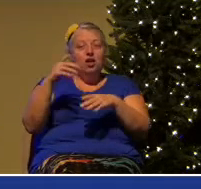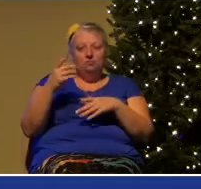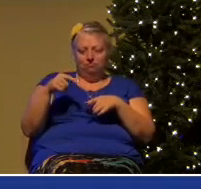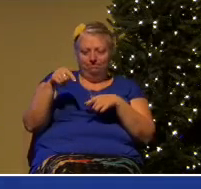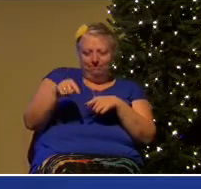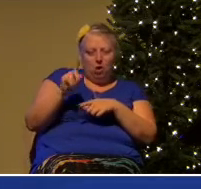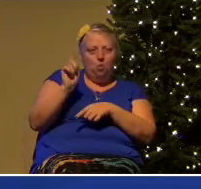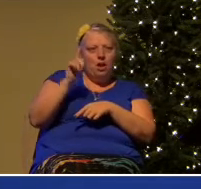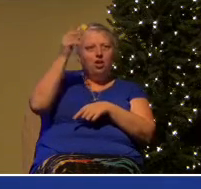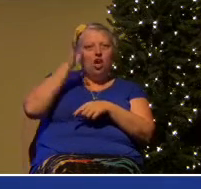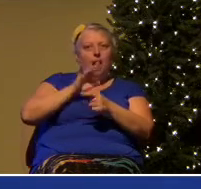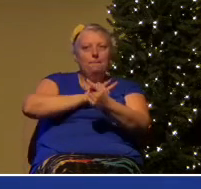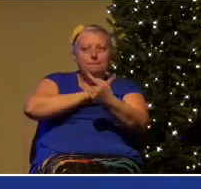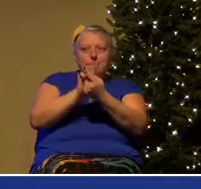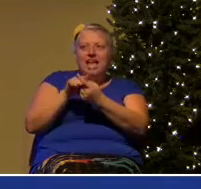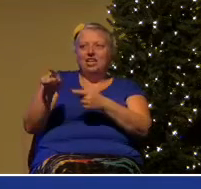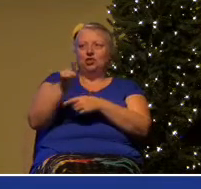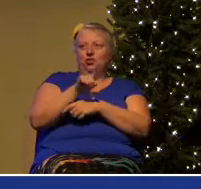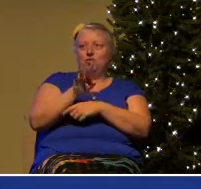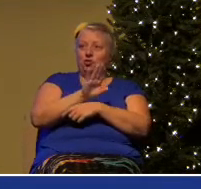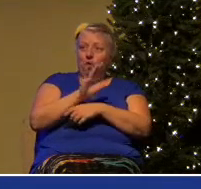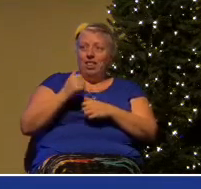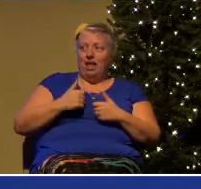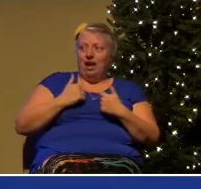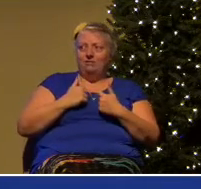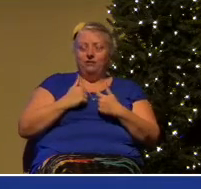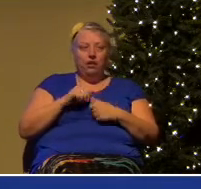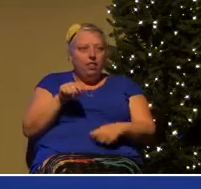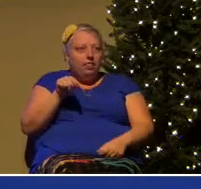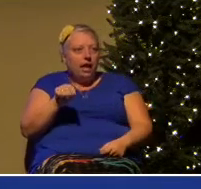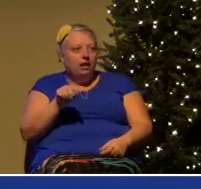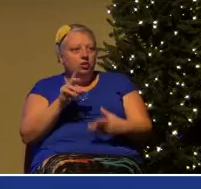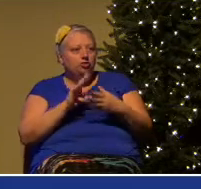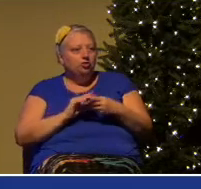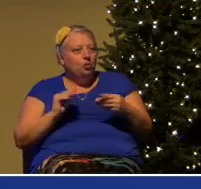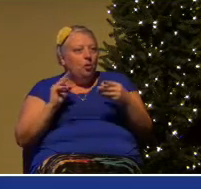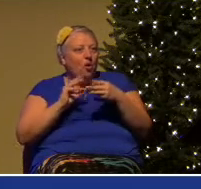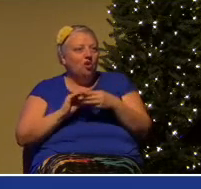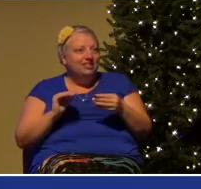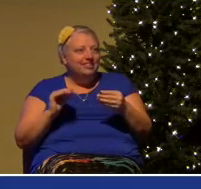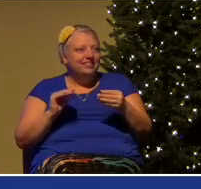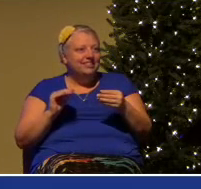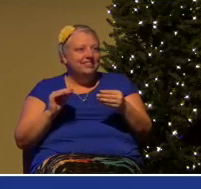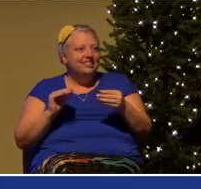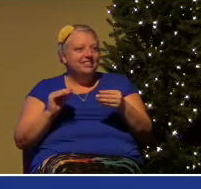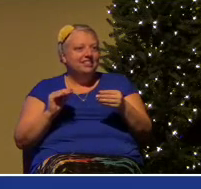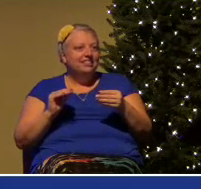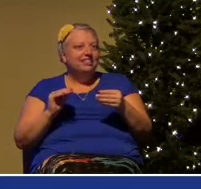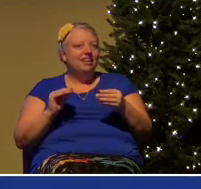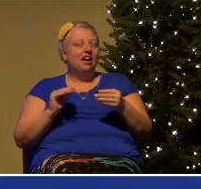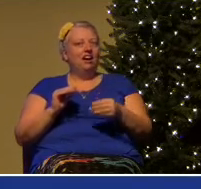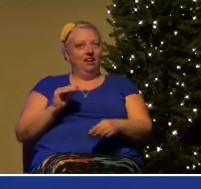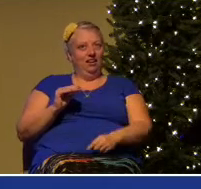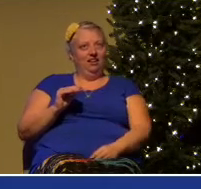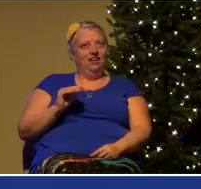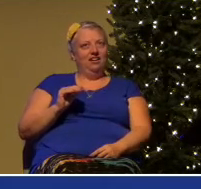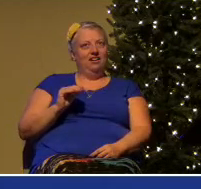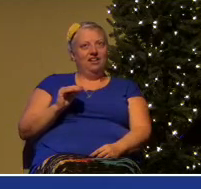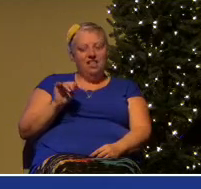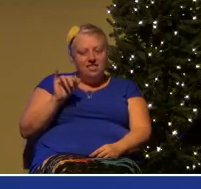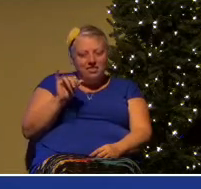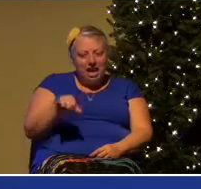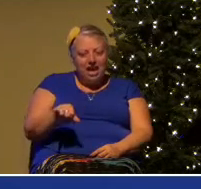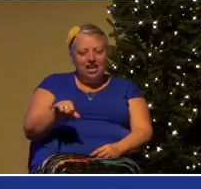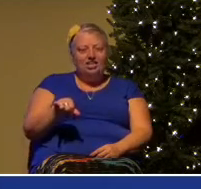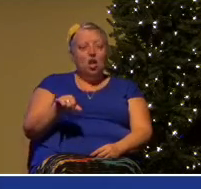remember that? Well those are stories those are stories those are the